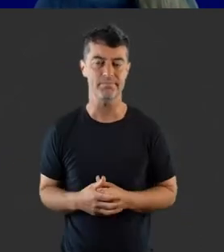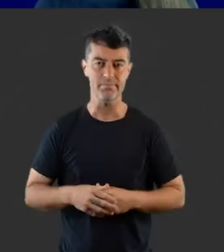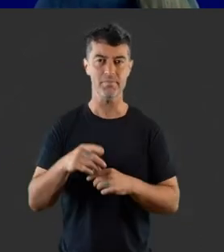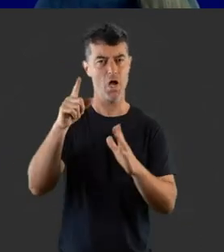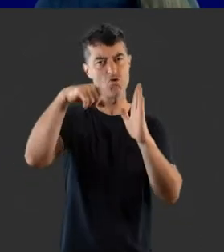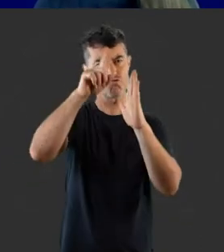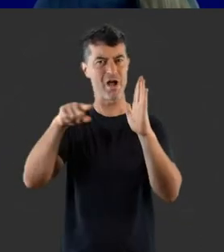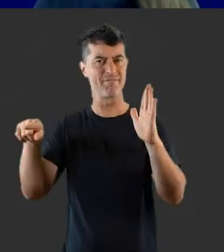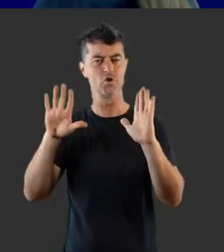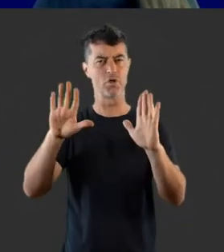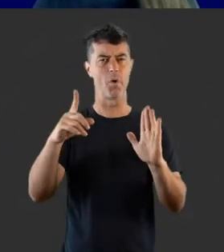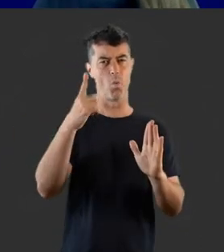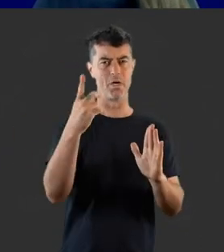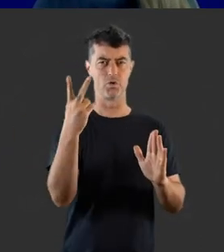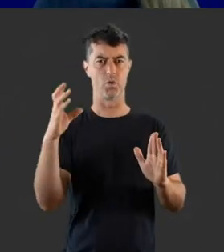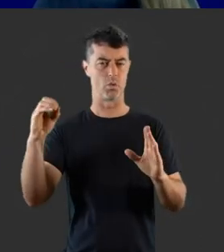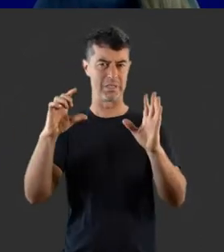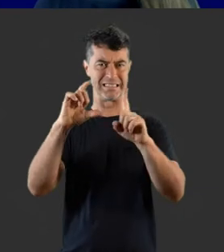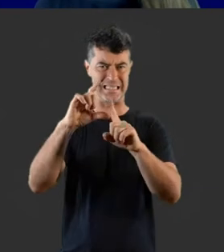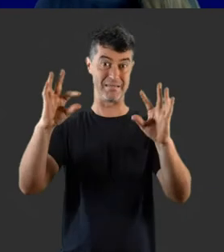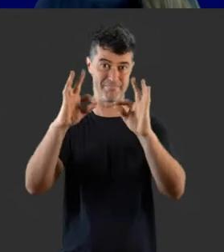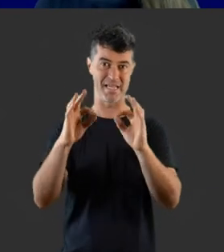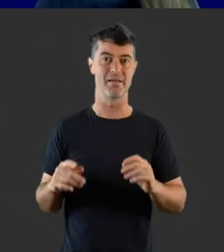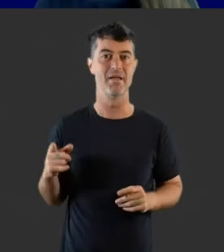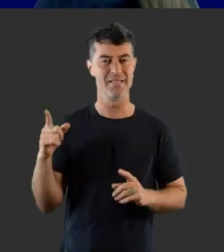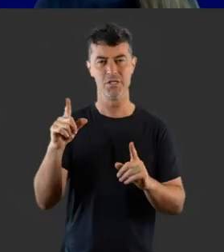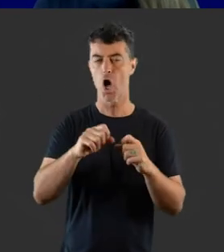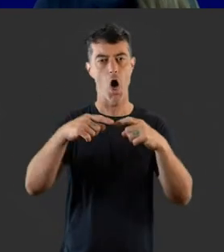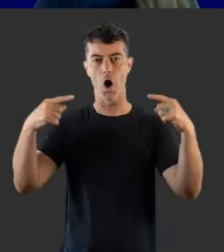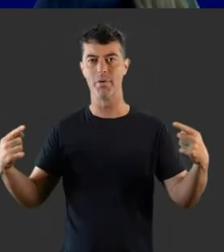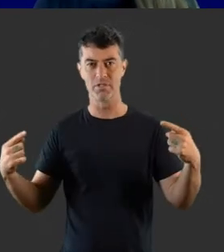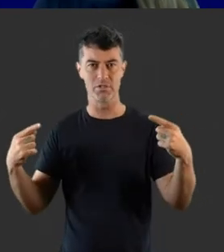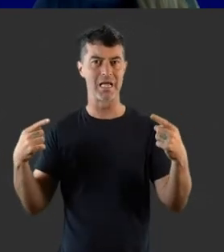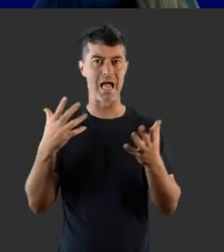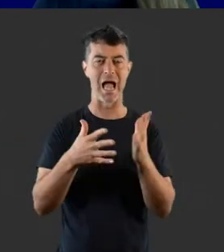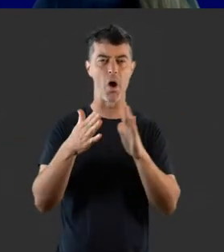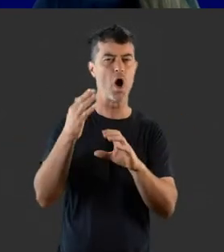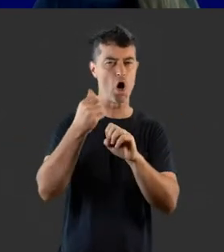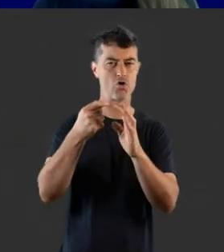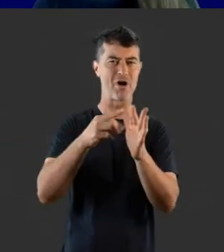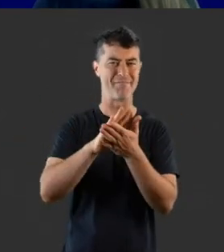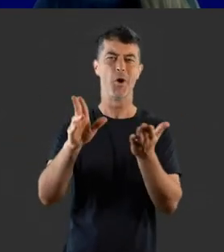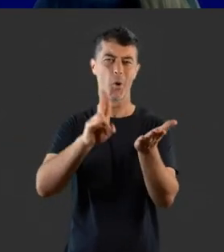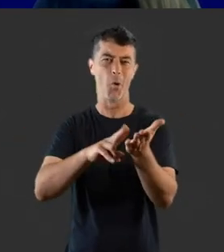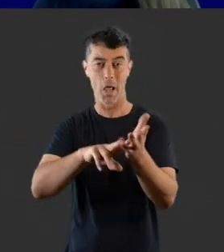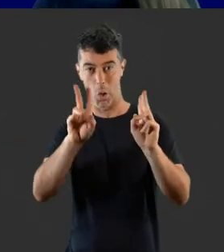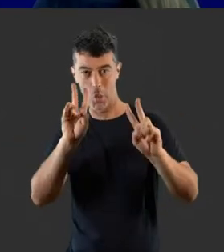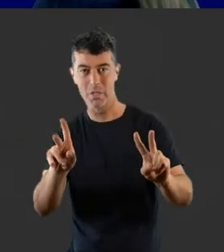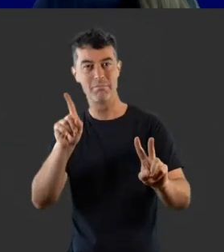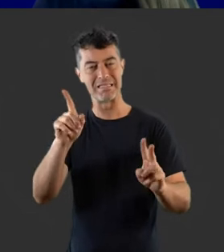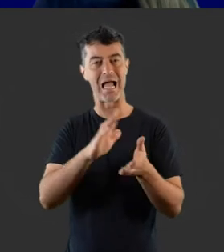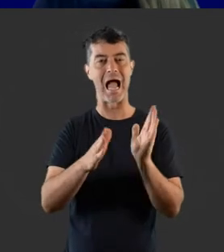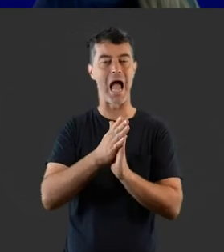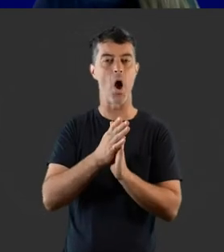The graph stops at 120 decibels. This is the opposite to the way a graph usually works,